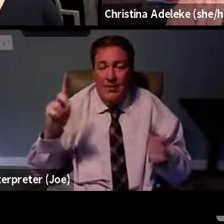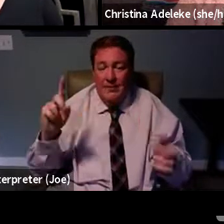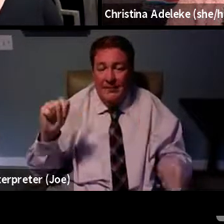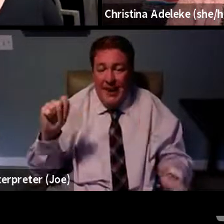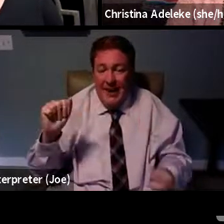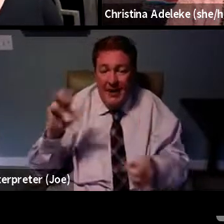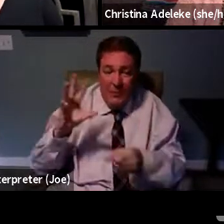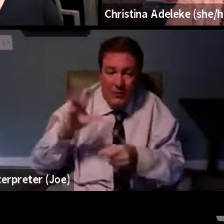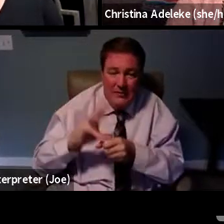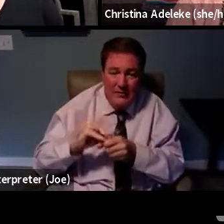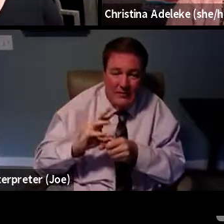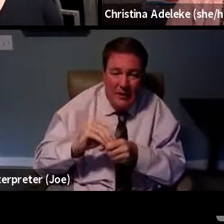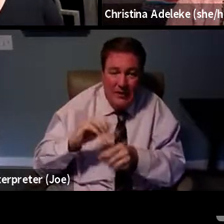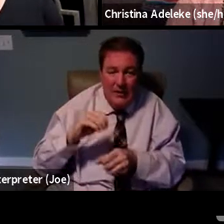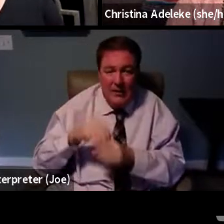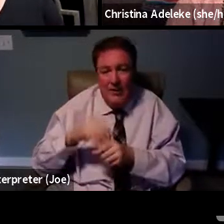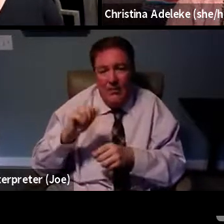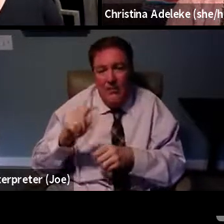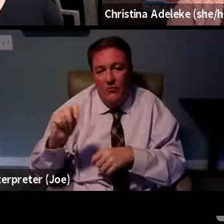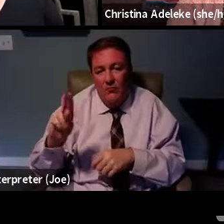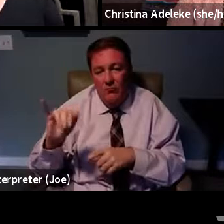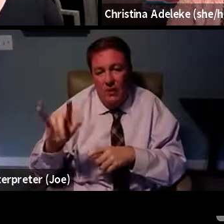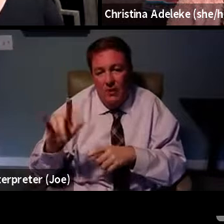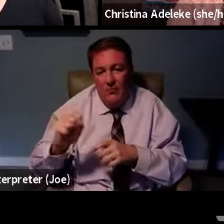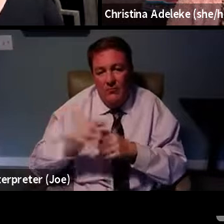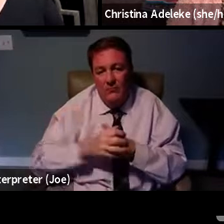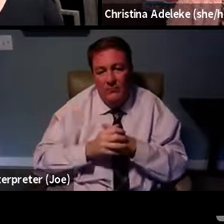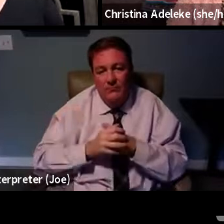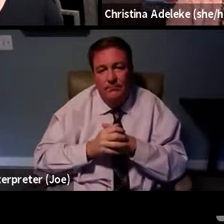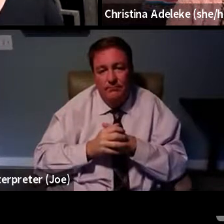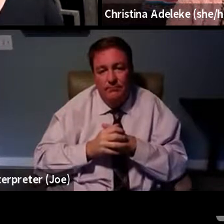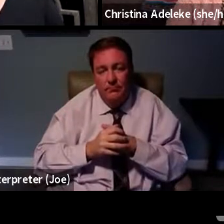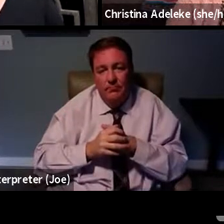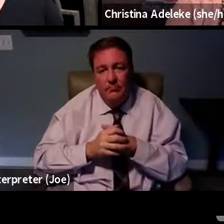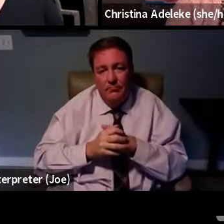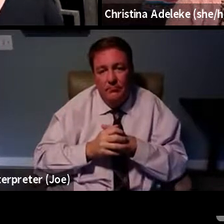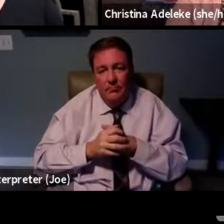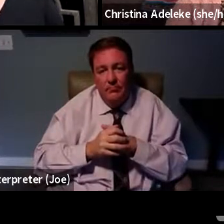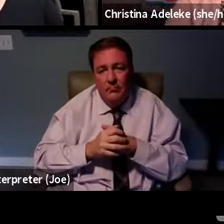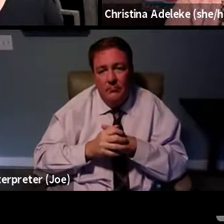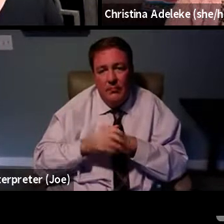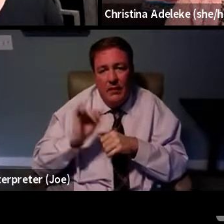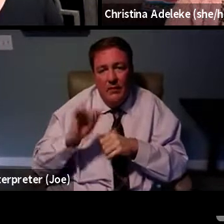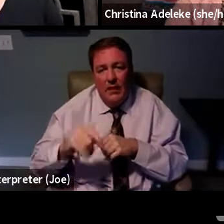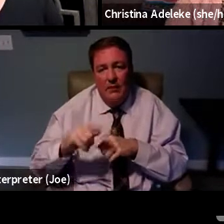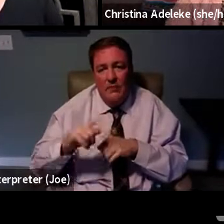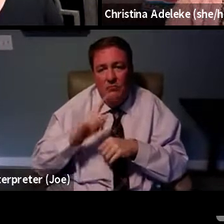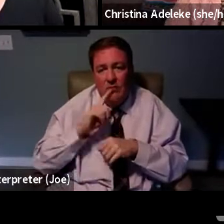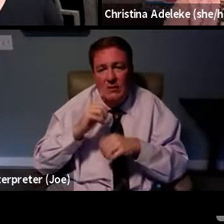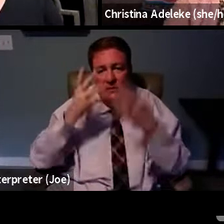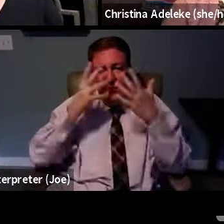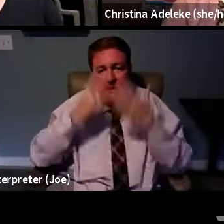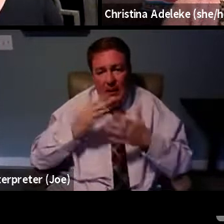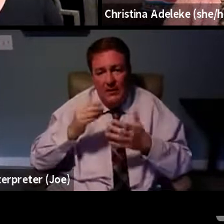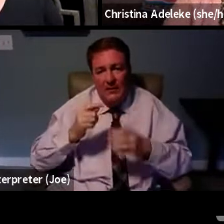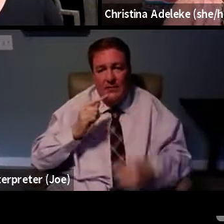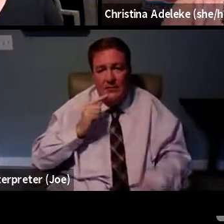sufficient data on women on PrEP. This is, you know, this is something really sad and serious,